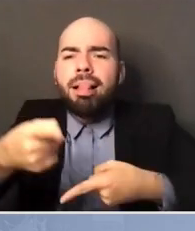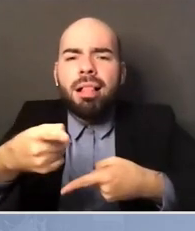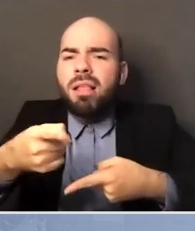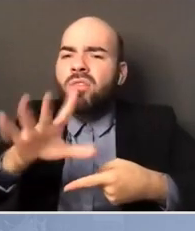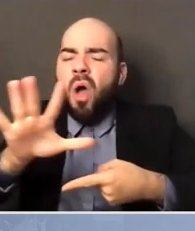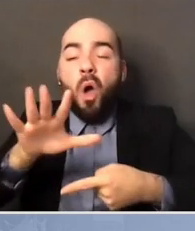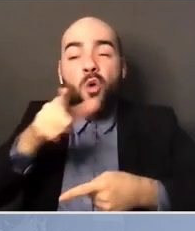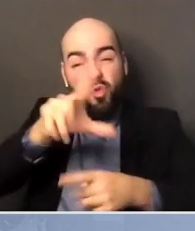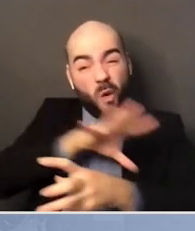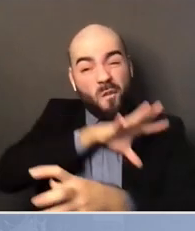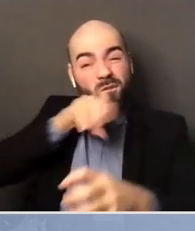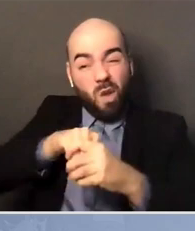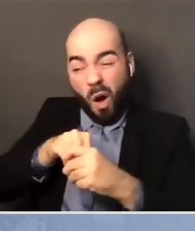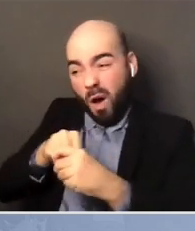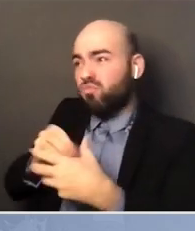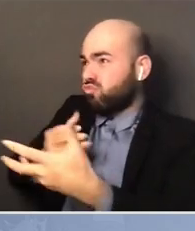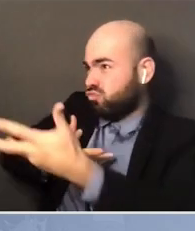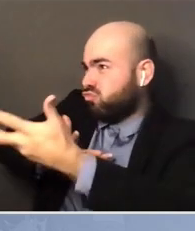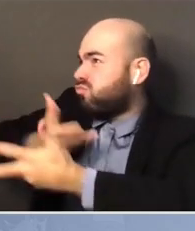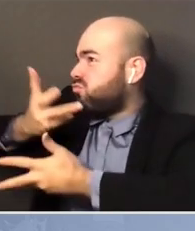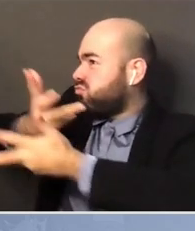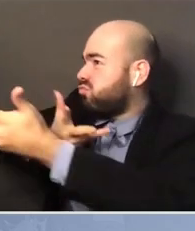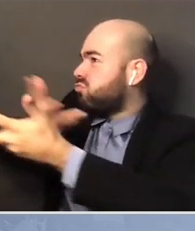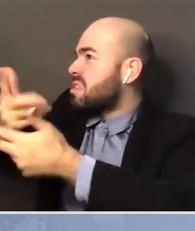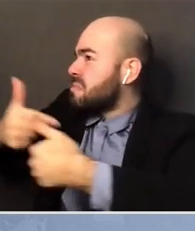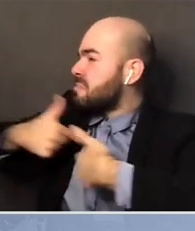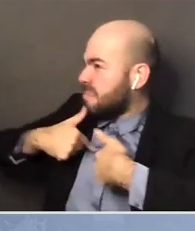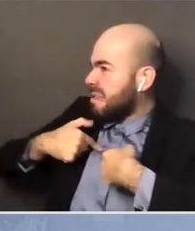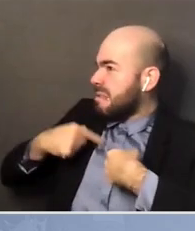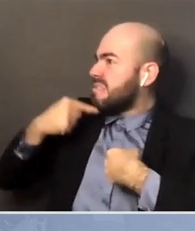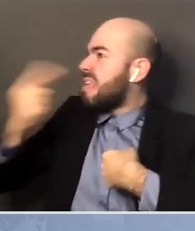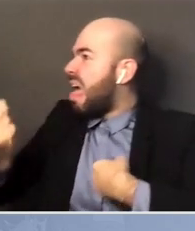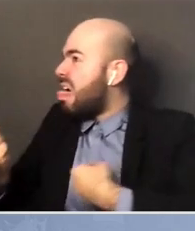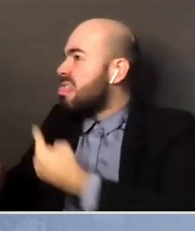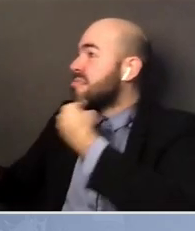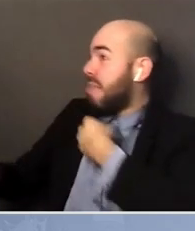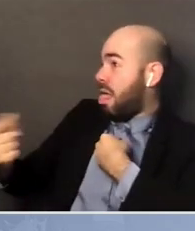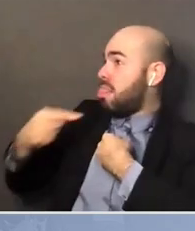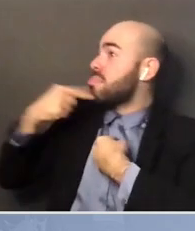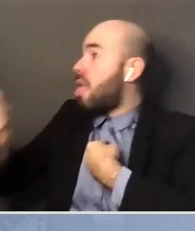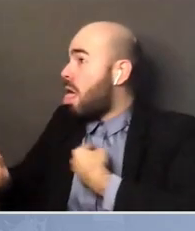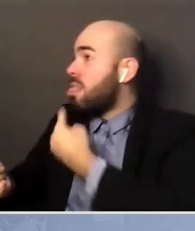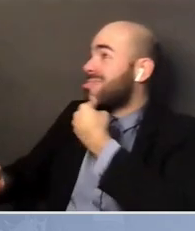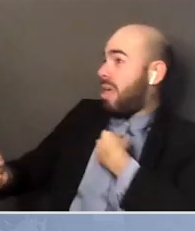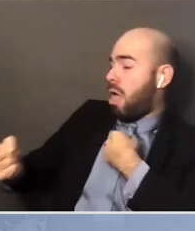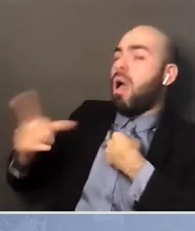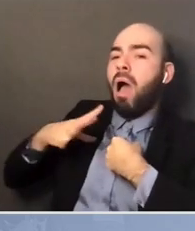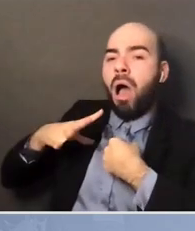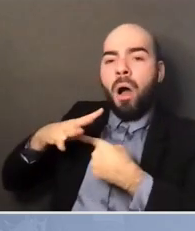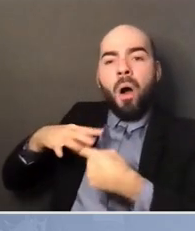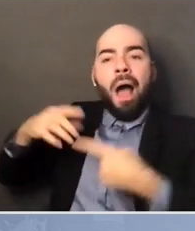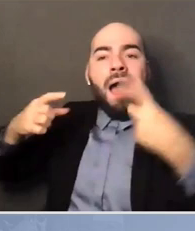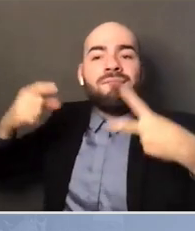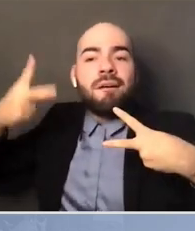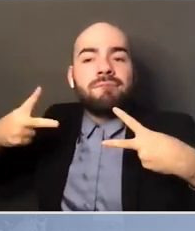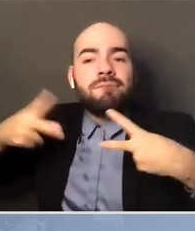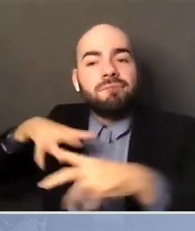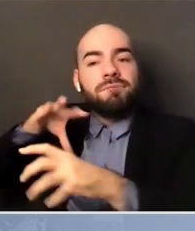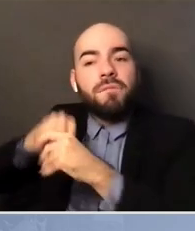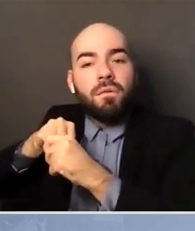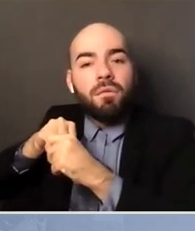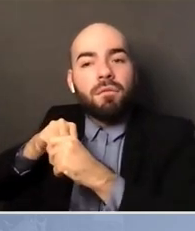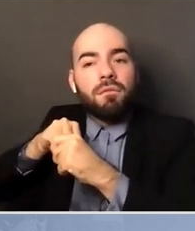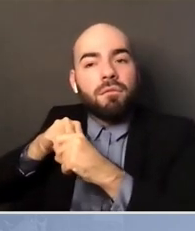table, then you're part of the solution. And